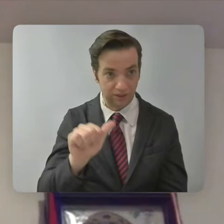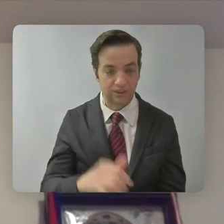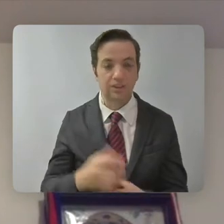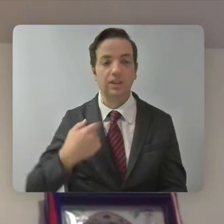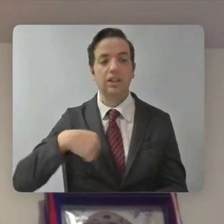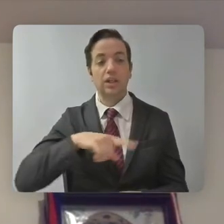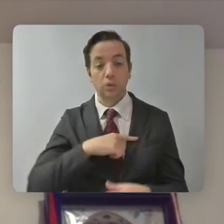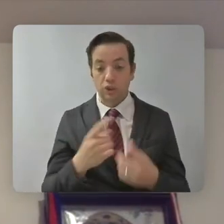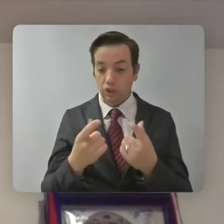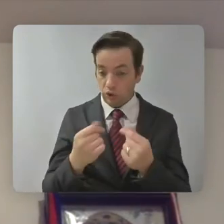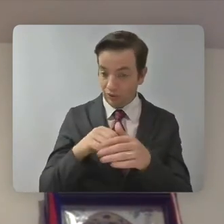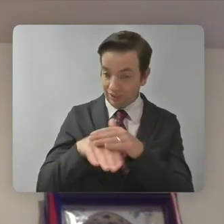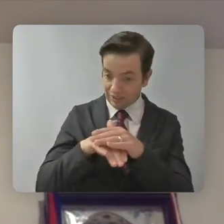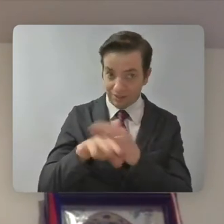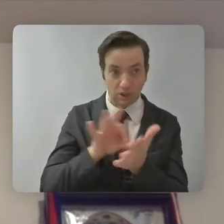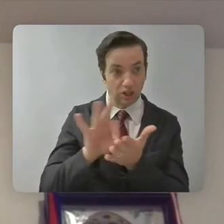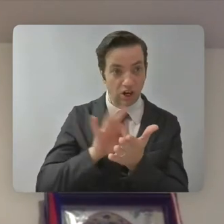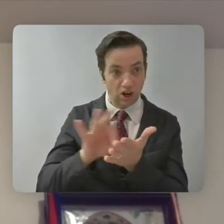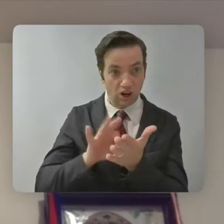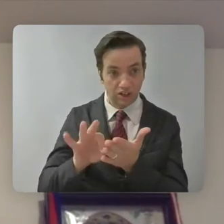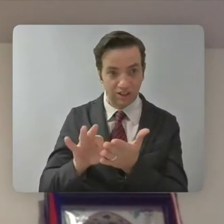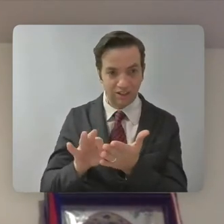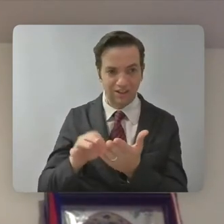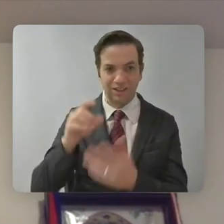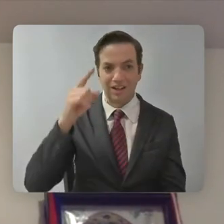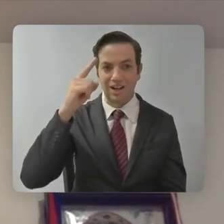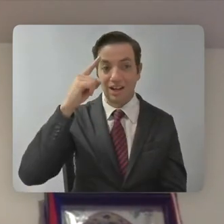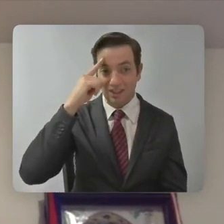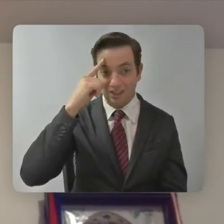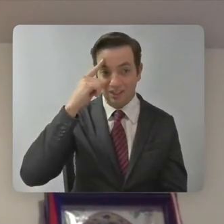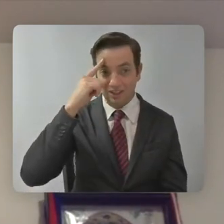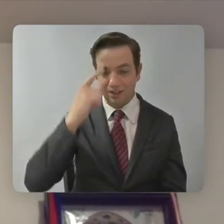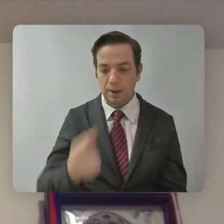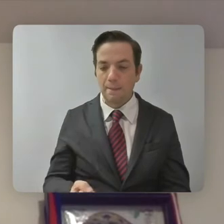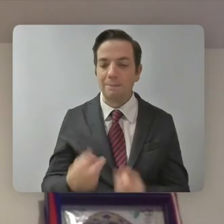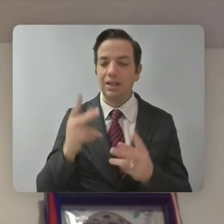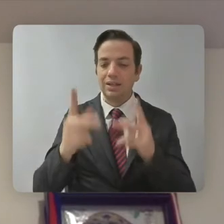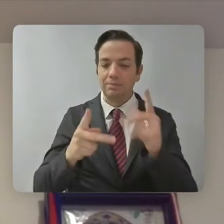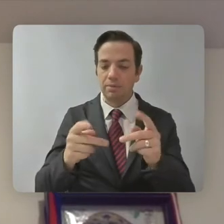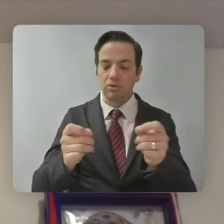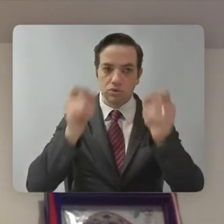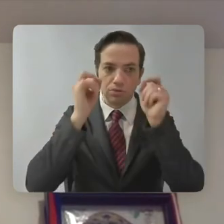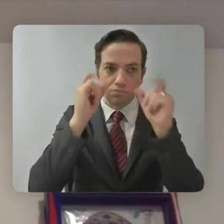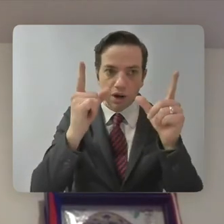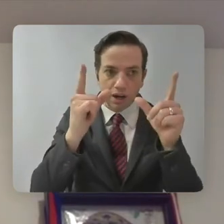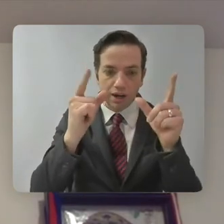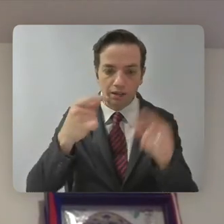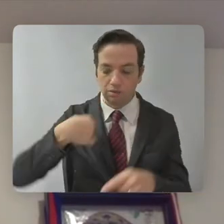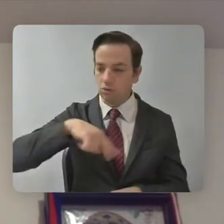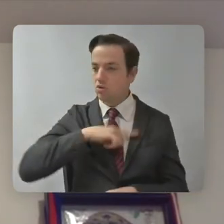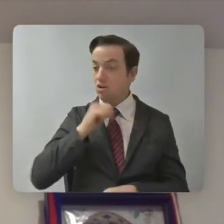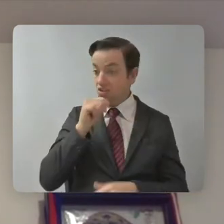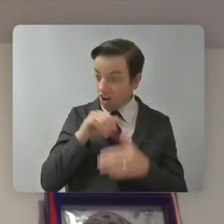realized how inaccessible they really were, uh, when it came to all of the different barriers that we